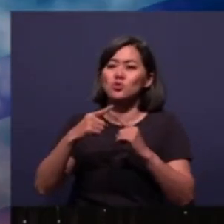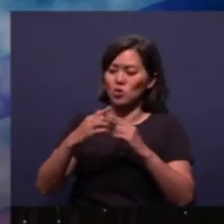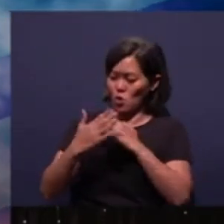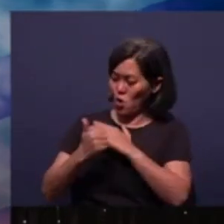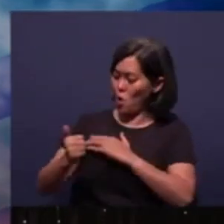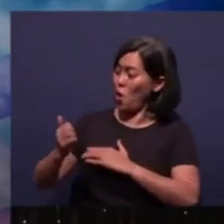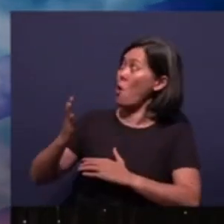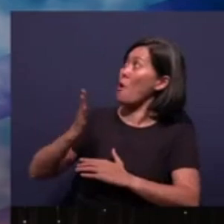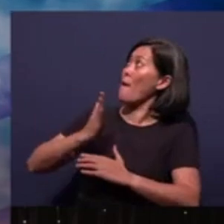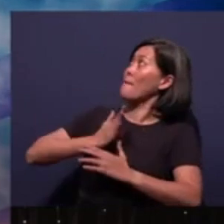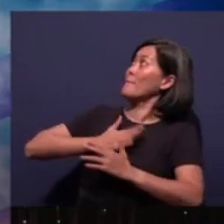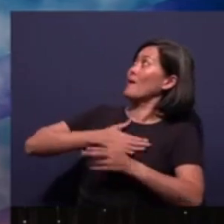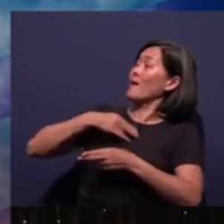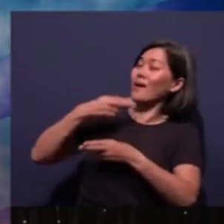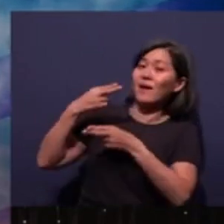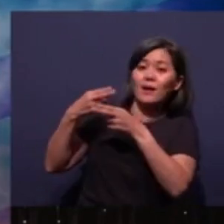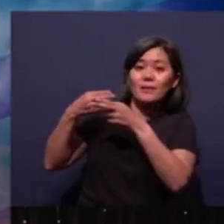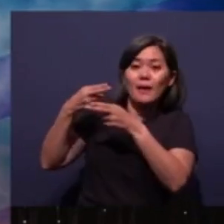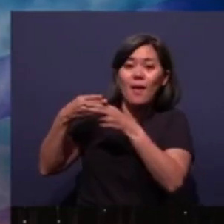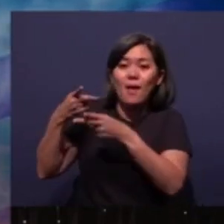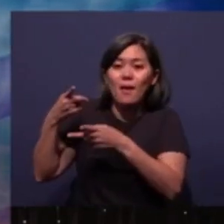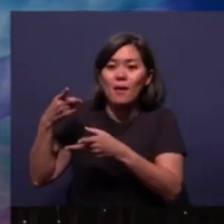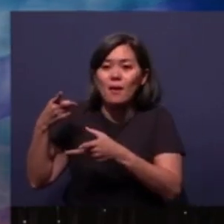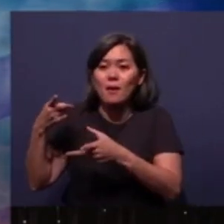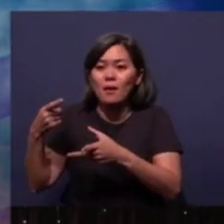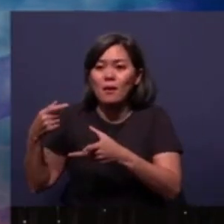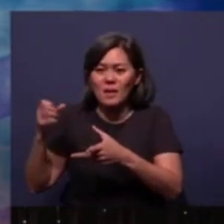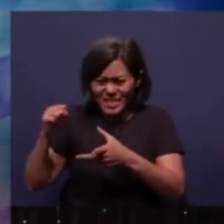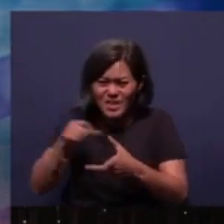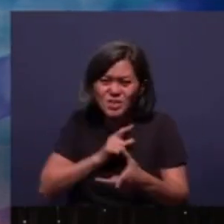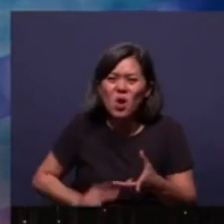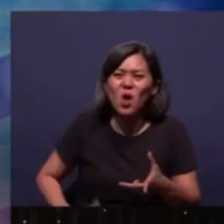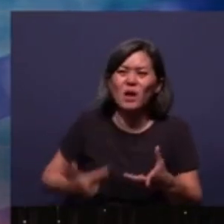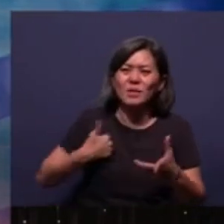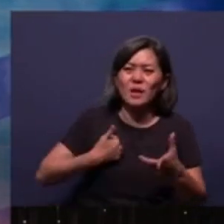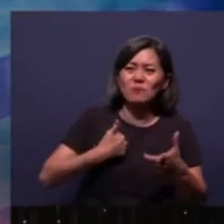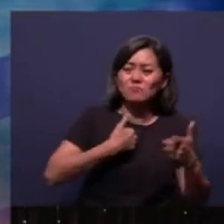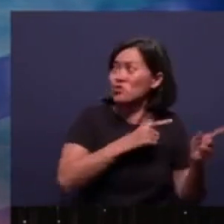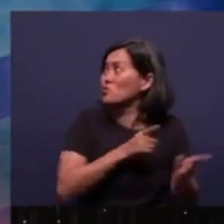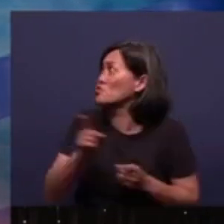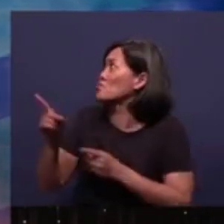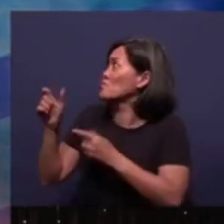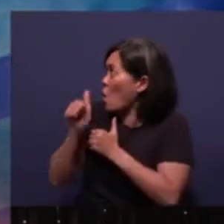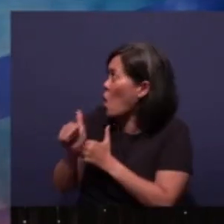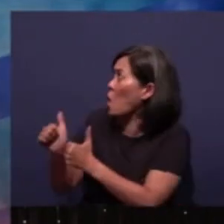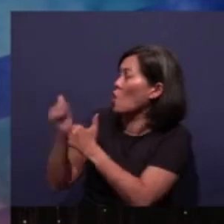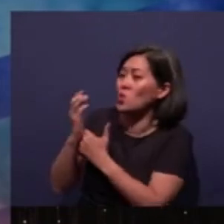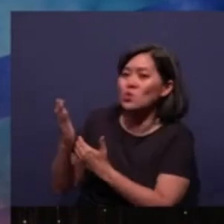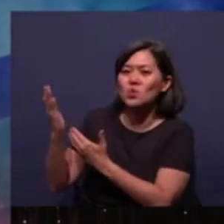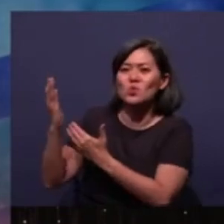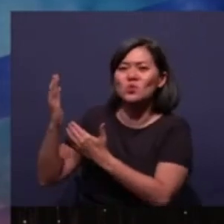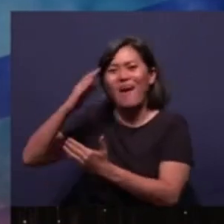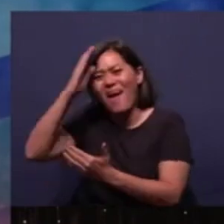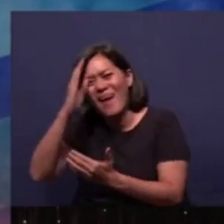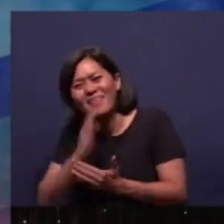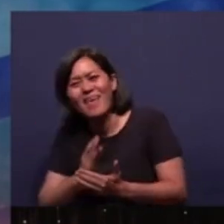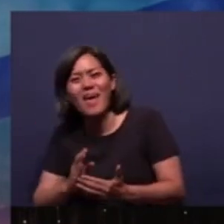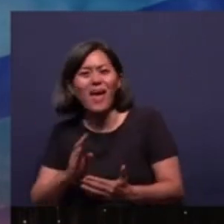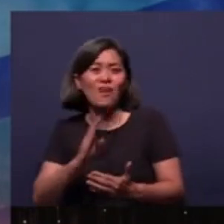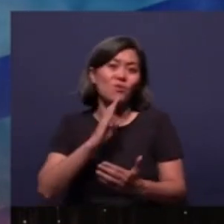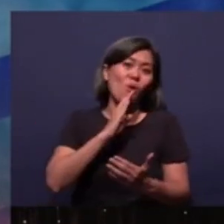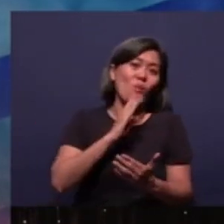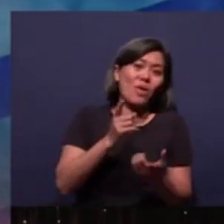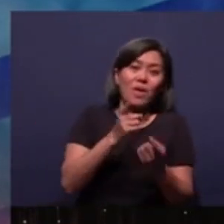but call my name Yes, Lord, let me turn and follow you And